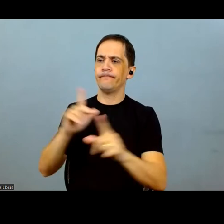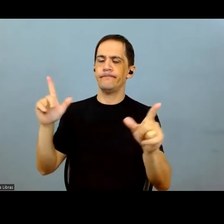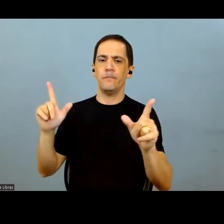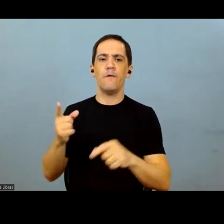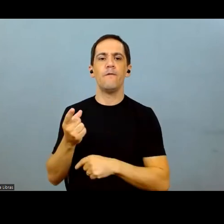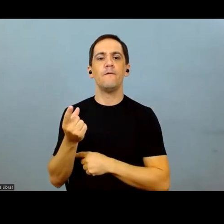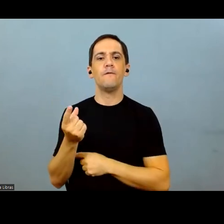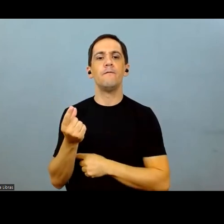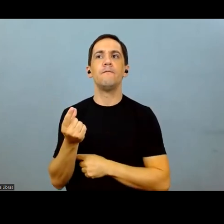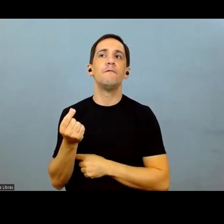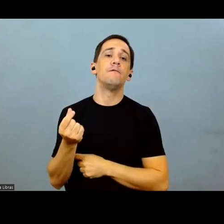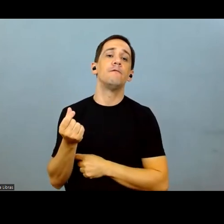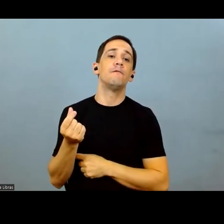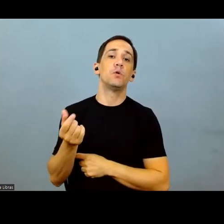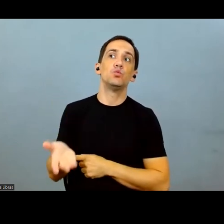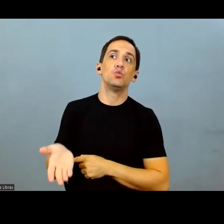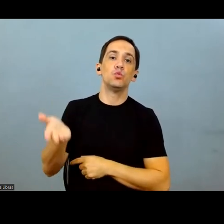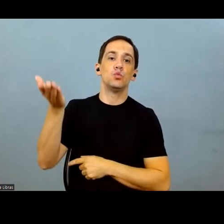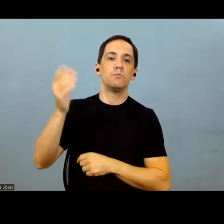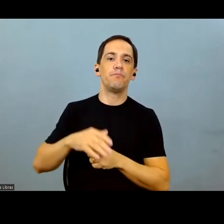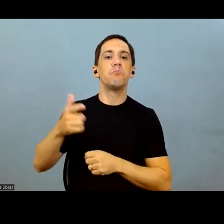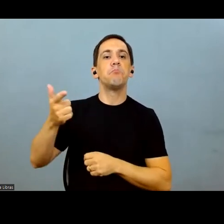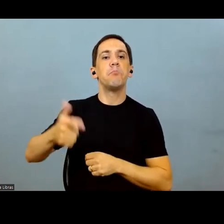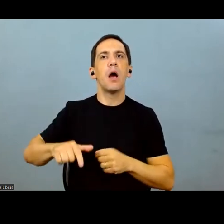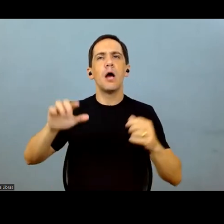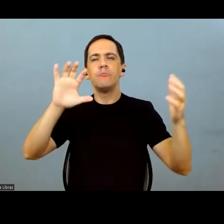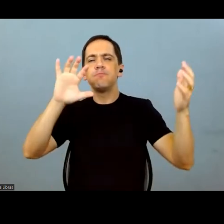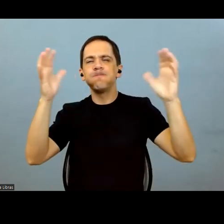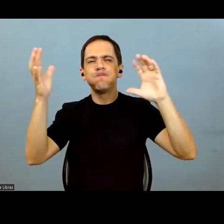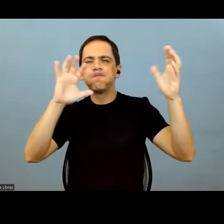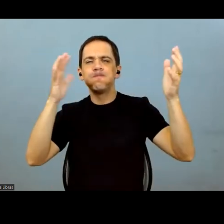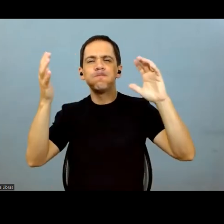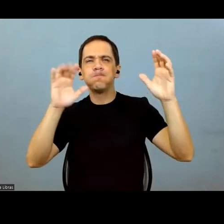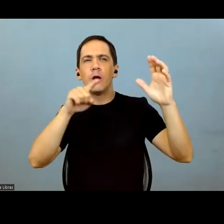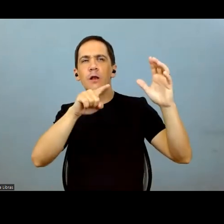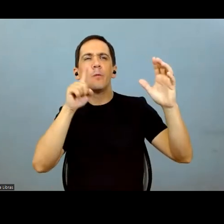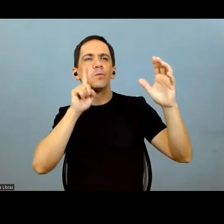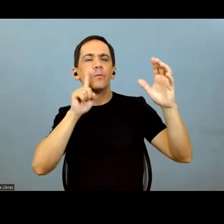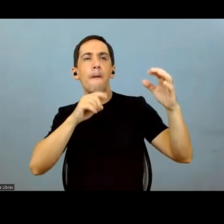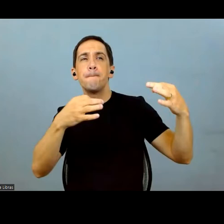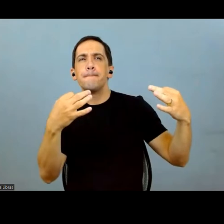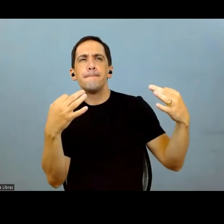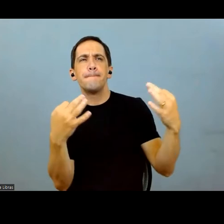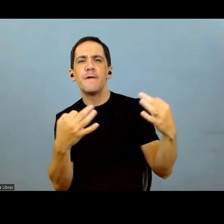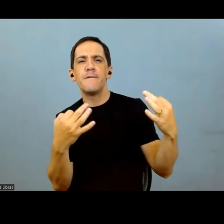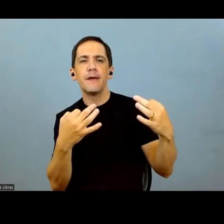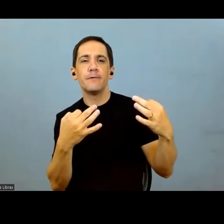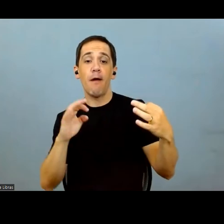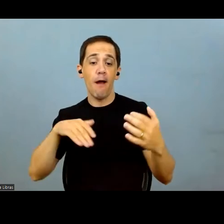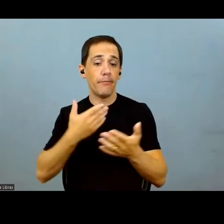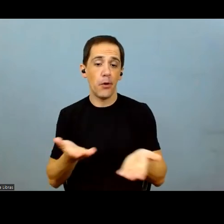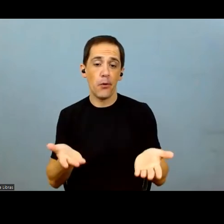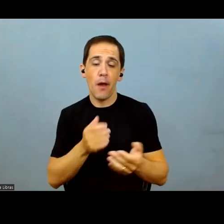you know, the world scenario shifts. And also climate. Let's imagine that the